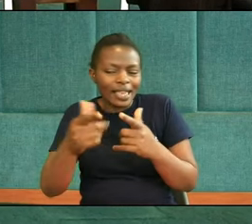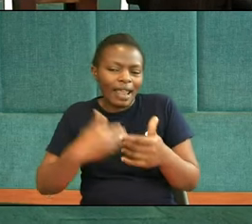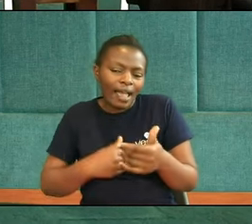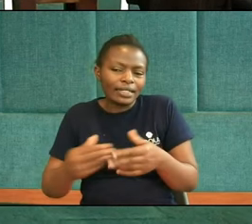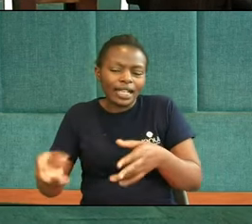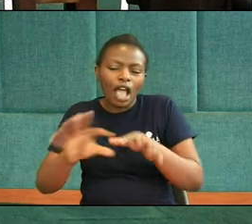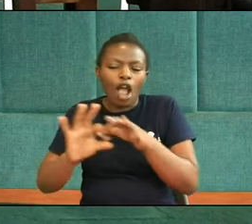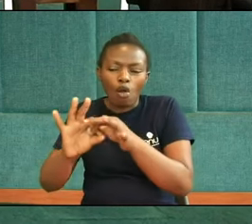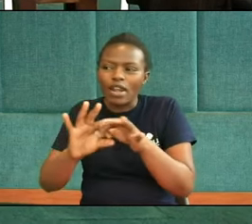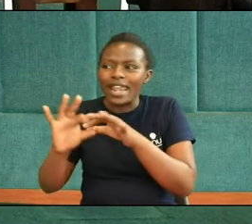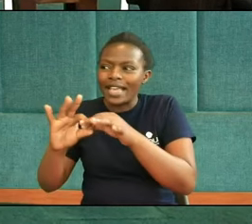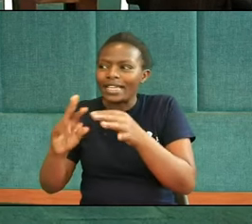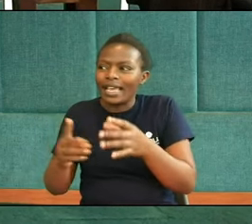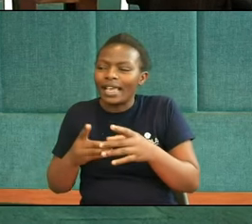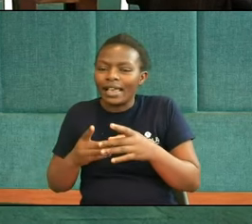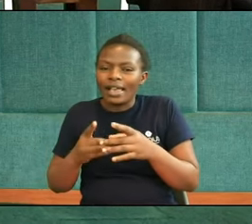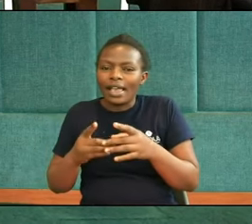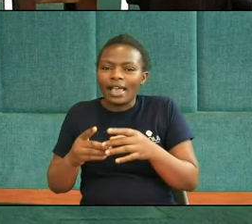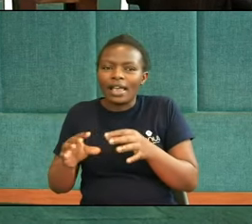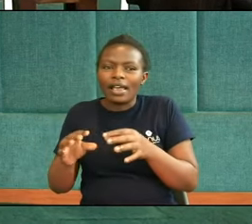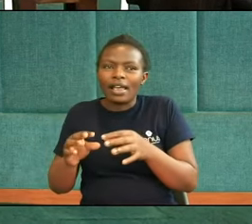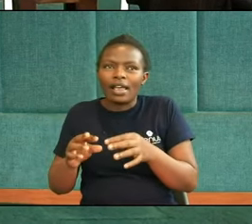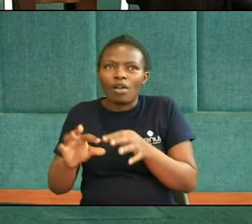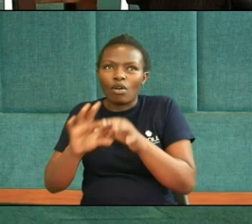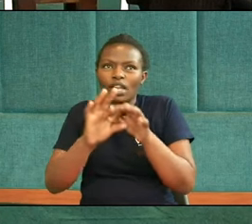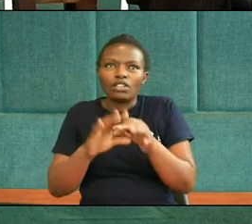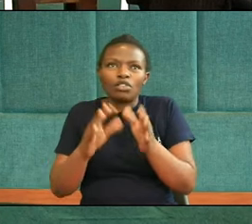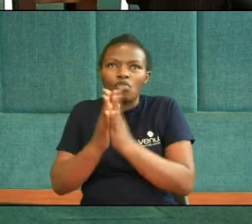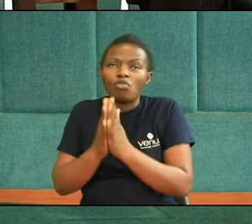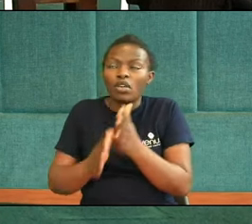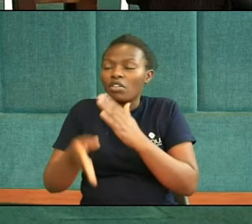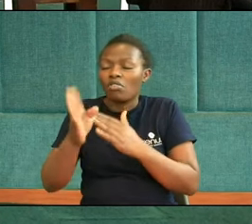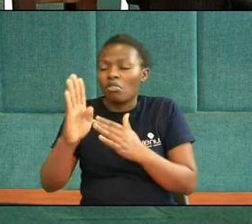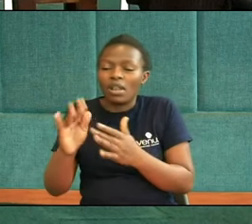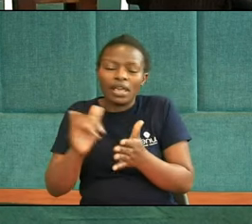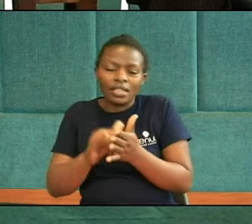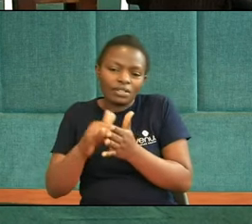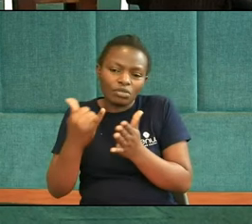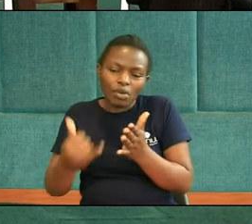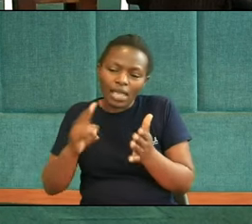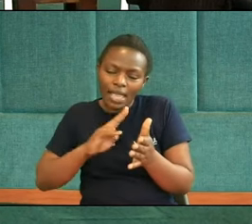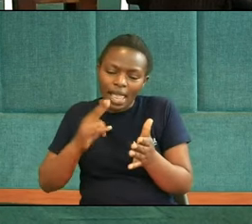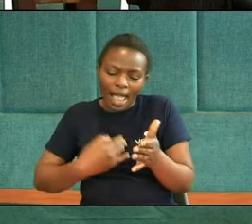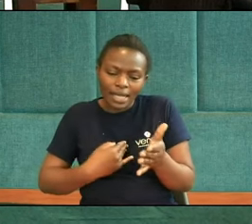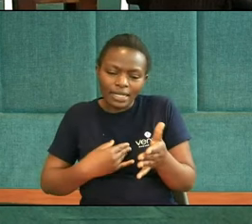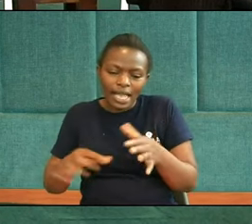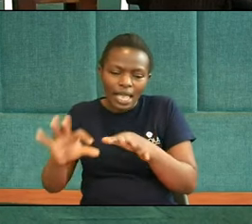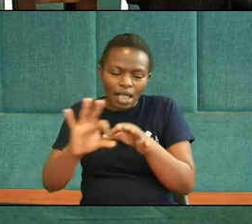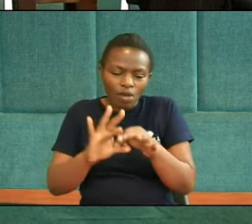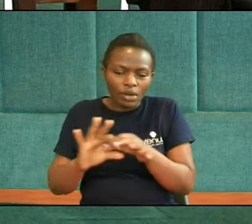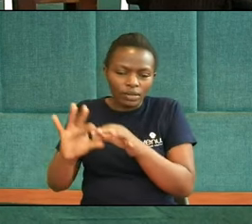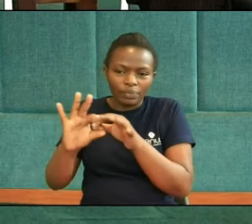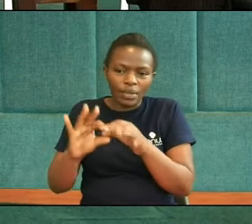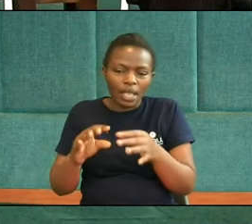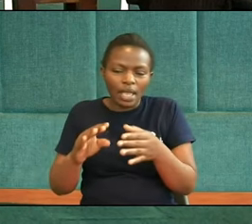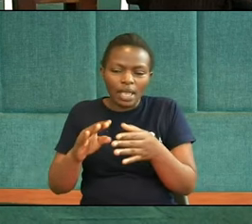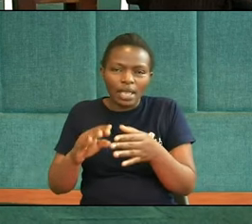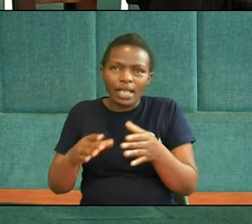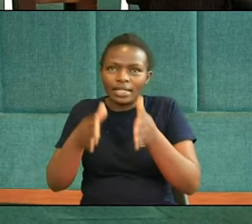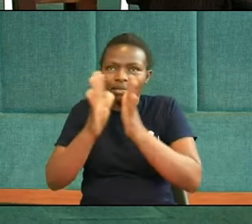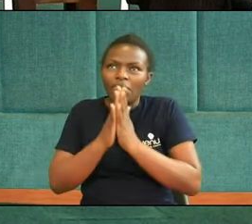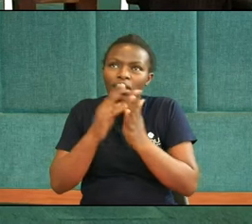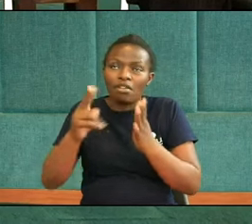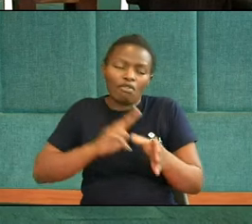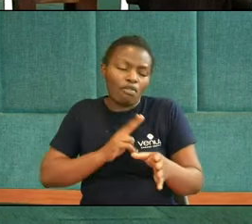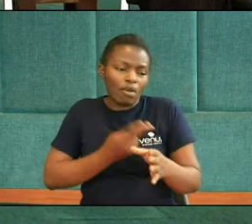it reassures me that he's the mediator between us Yeah, it does, it does You know, from the lesson today We are learning